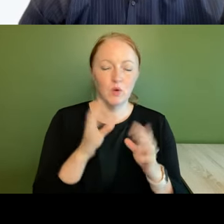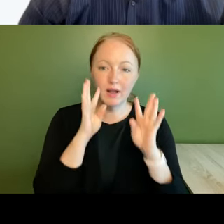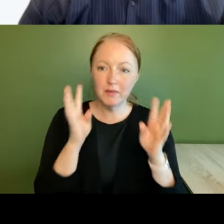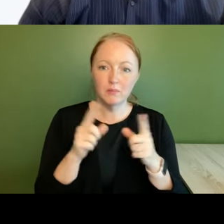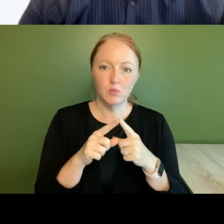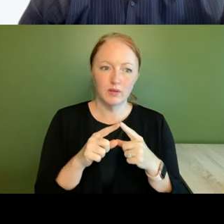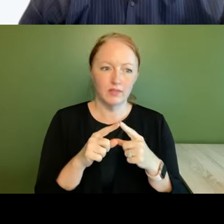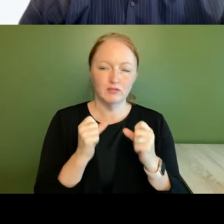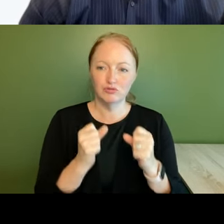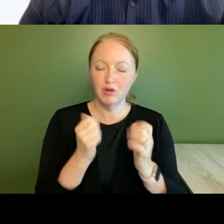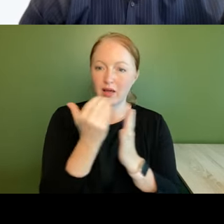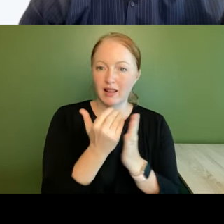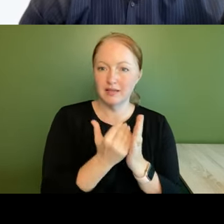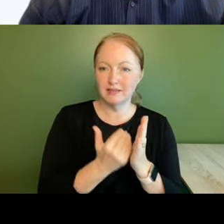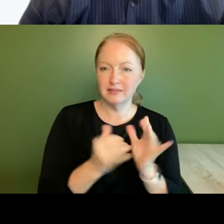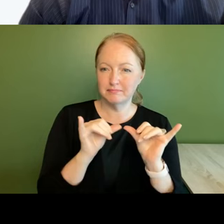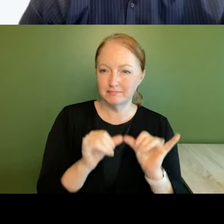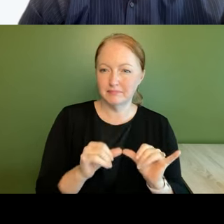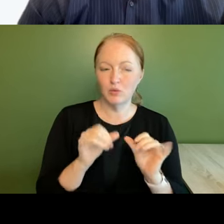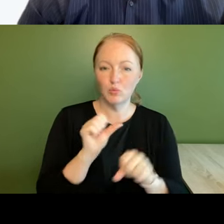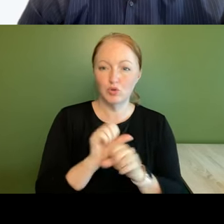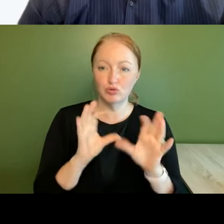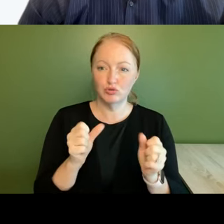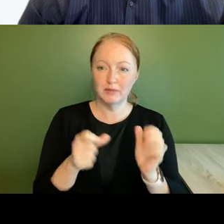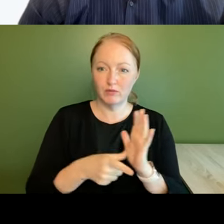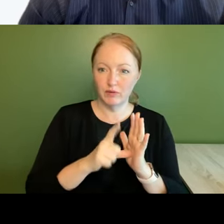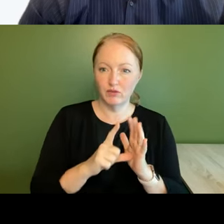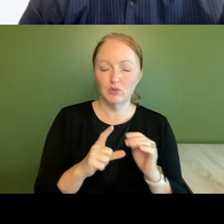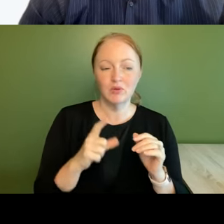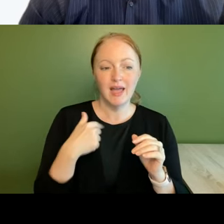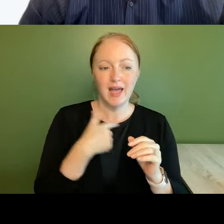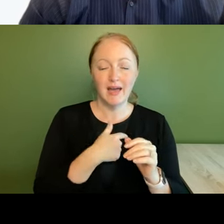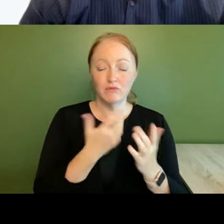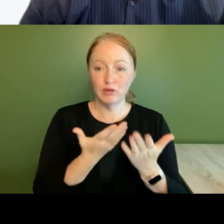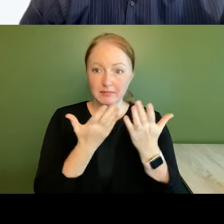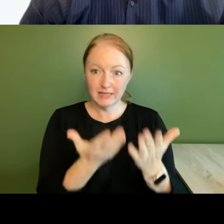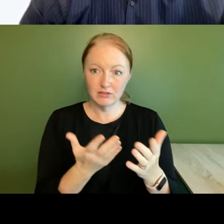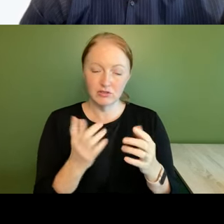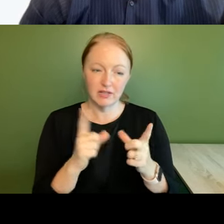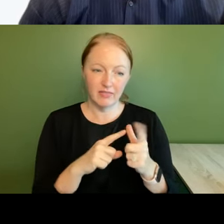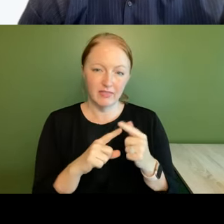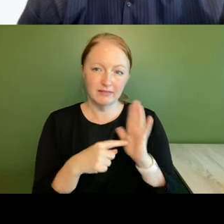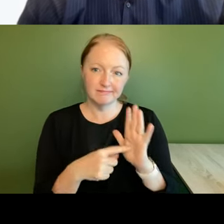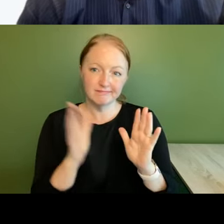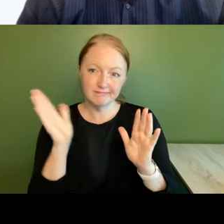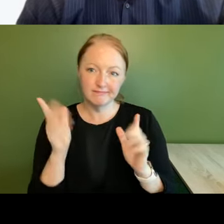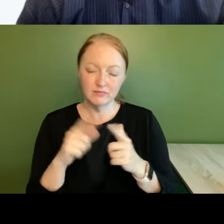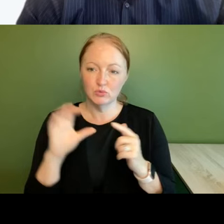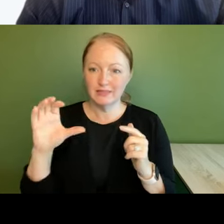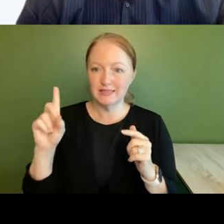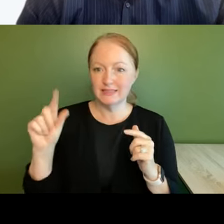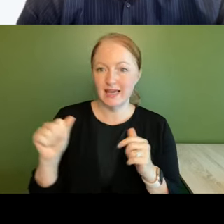straw man list of measures that the work group can review have these recommendations then be presented to cda